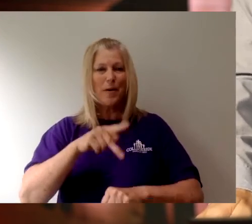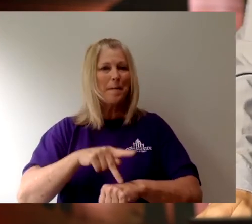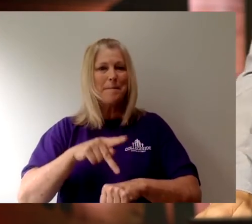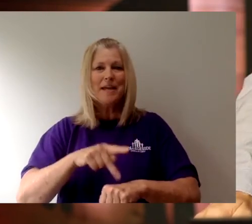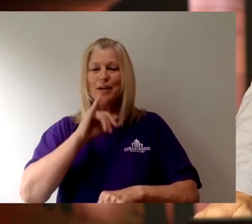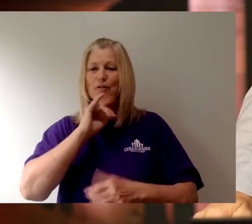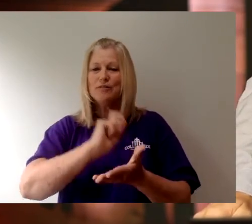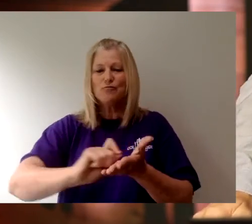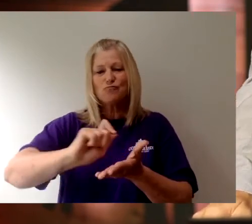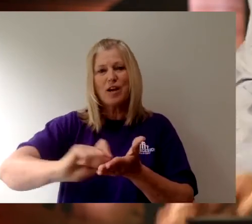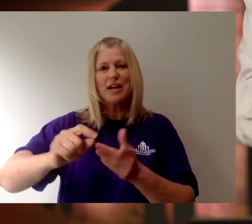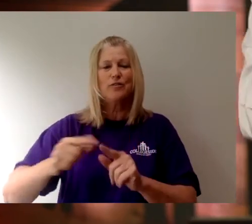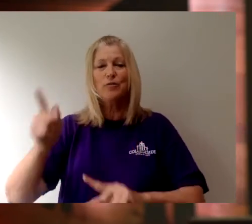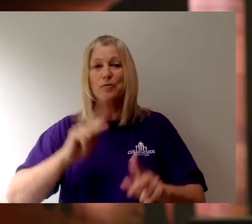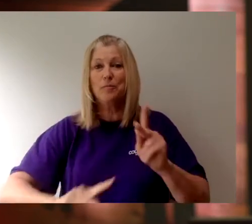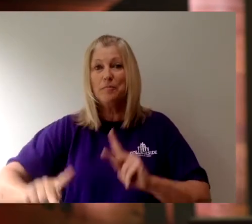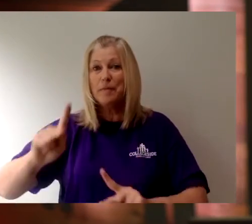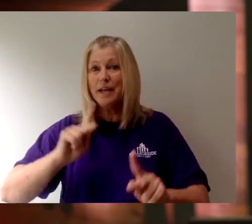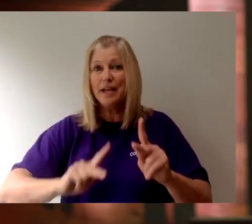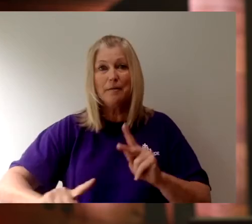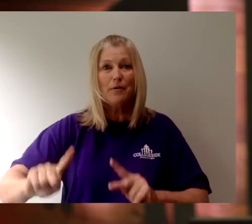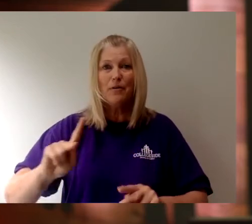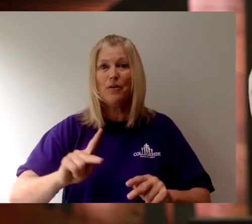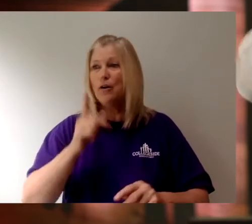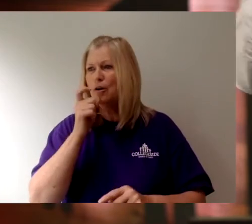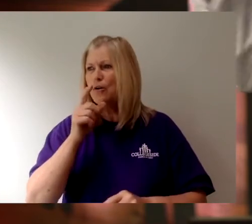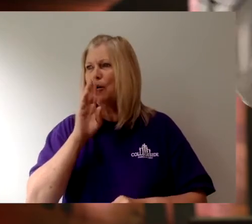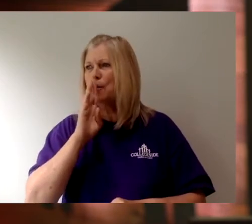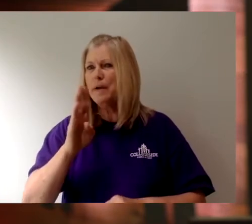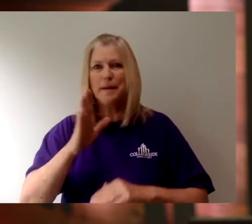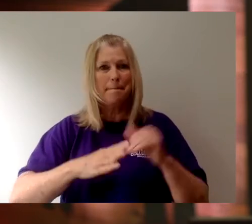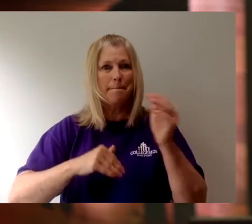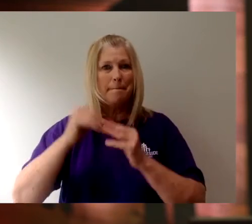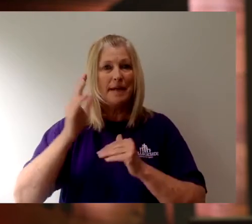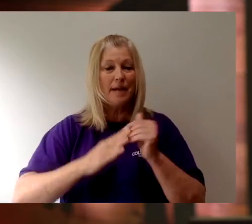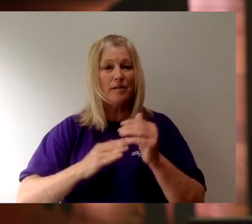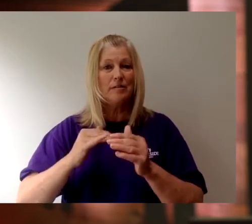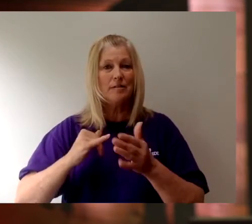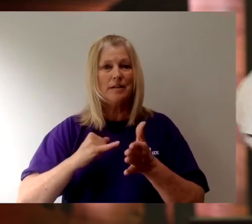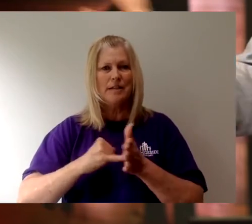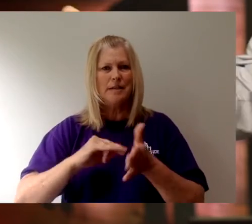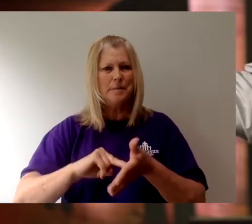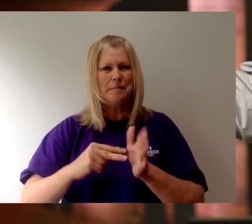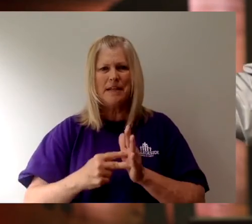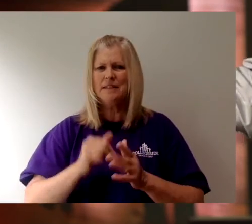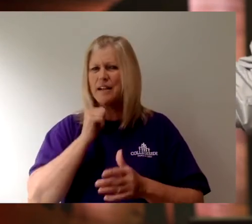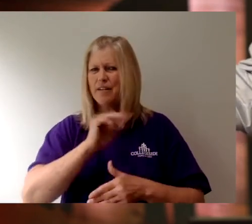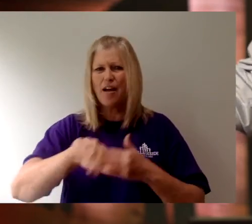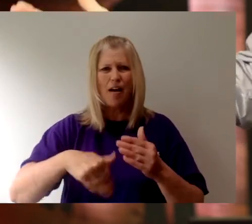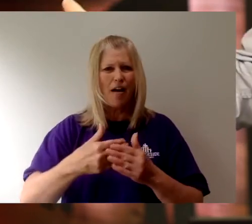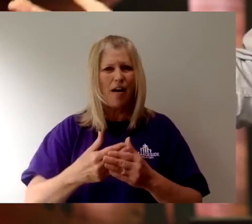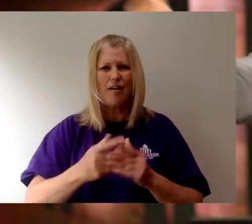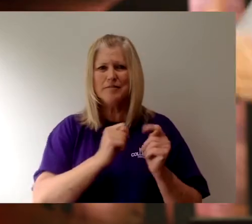Peter is writing to people. Check this. Peter is writing to people who are being built, which means they don't have it all